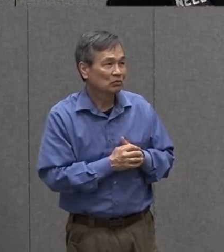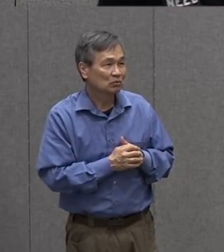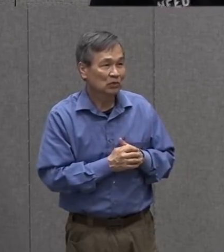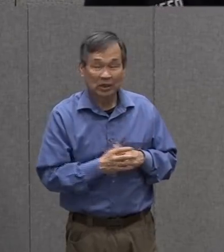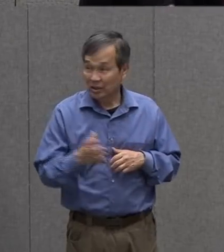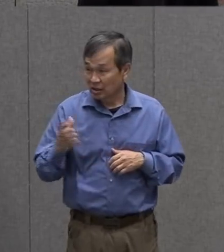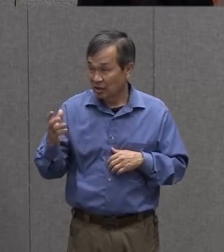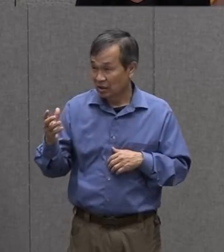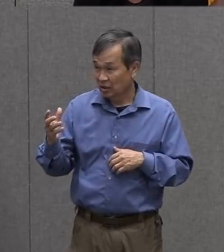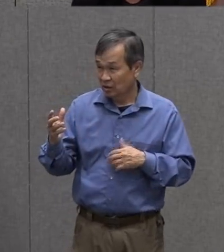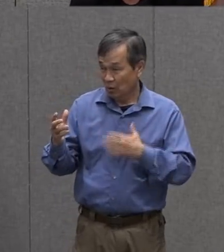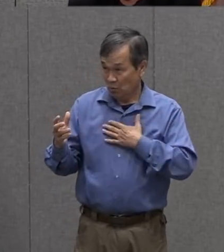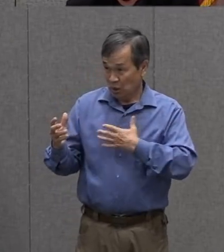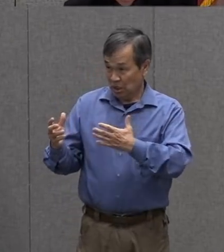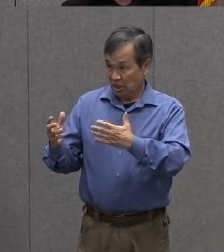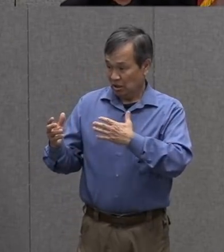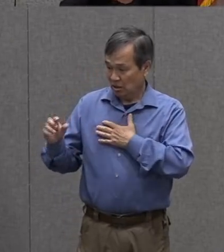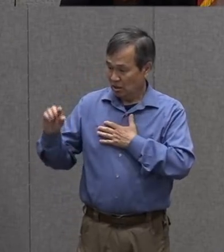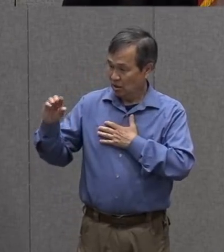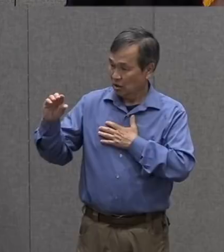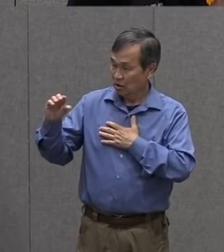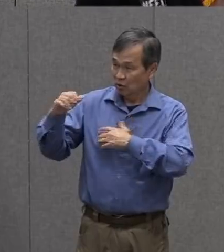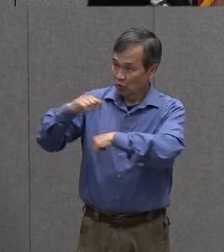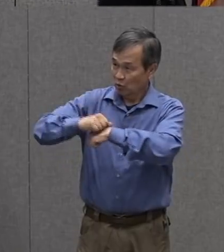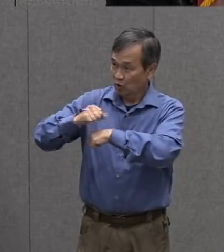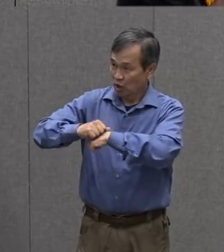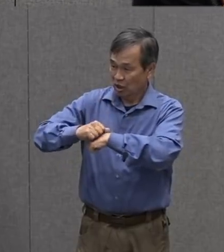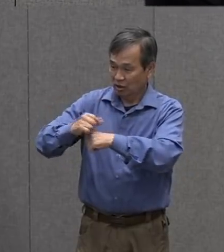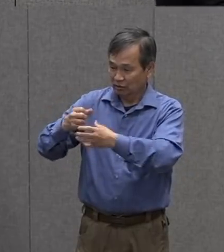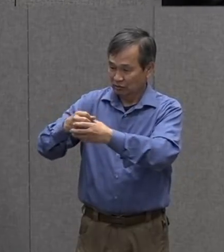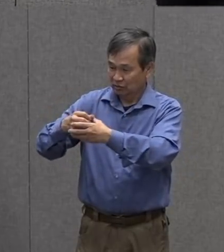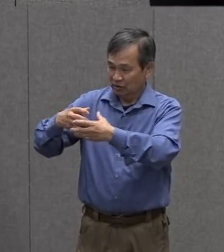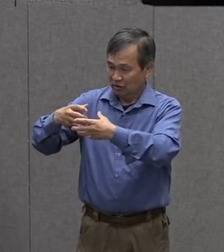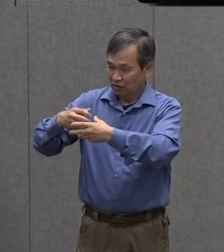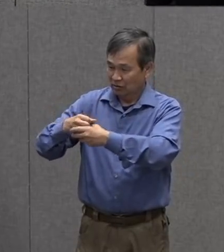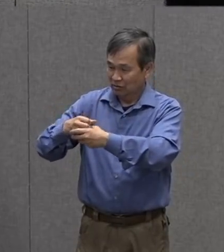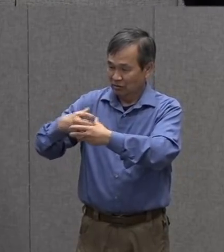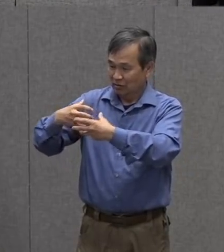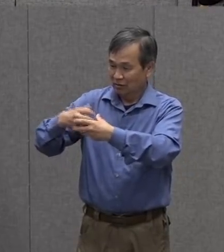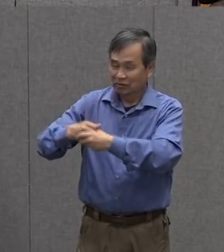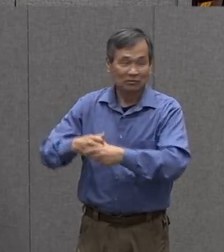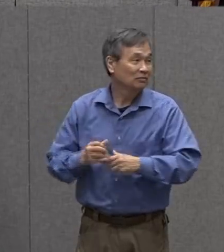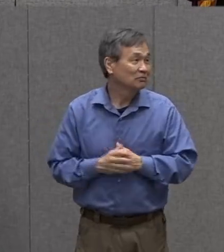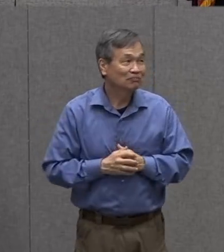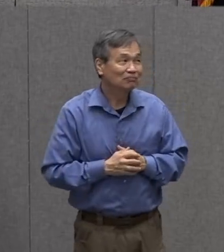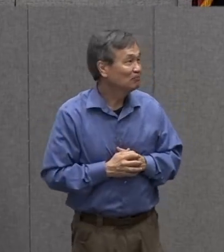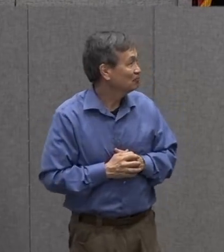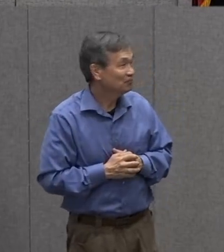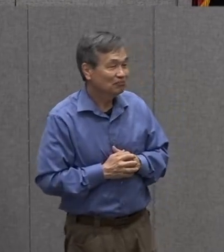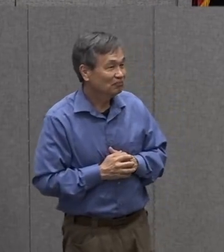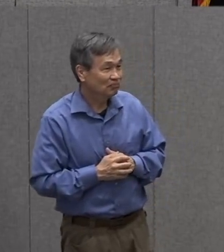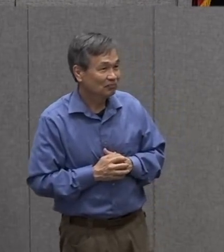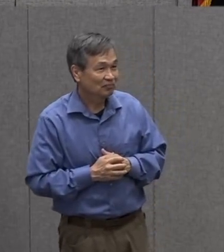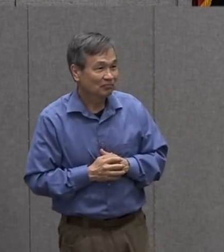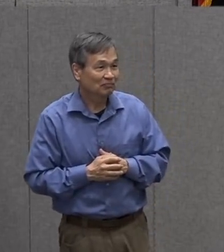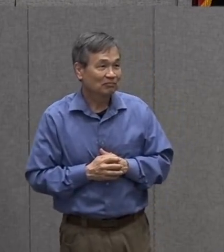is it breathing dark marker it's not breathing not breathing either okay okay